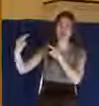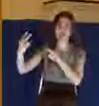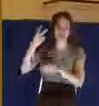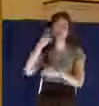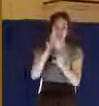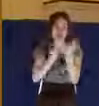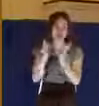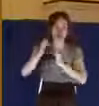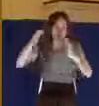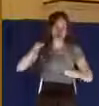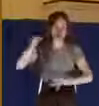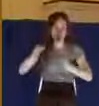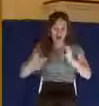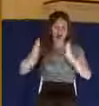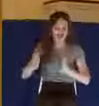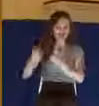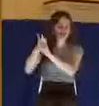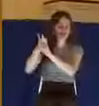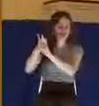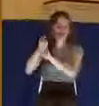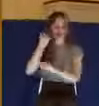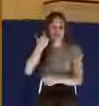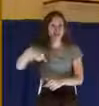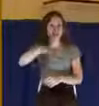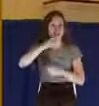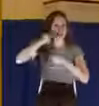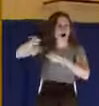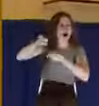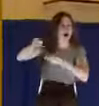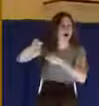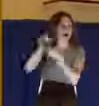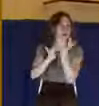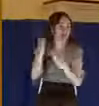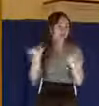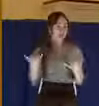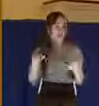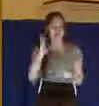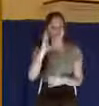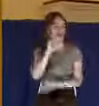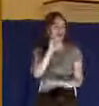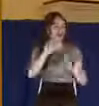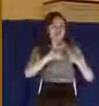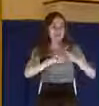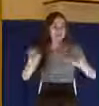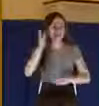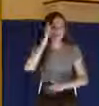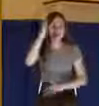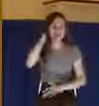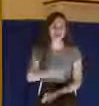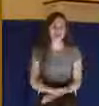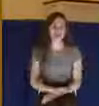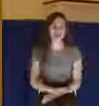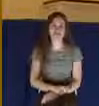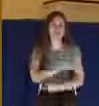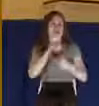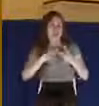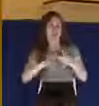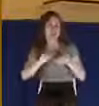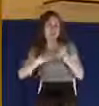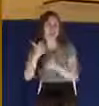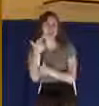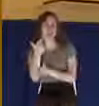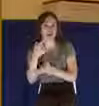mock Christ today will not escape his judgment. But then there's number two, there's another person, Simon the Cyrenian. Look at verse 21.